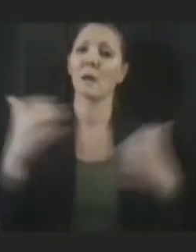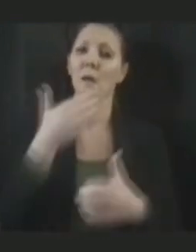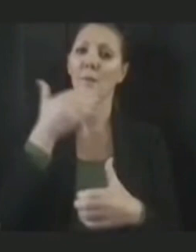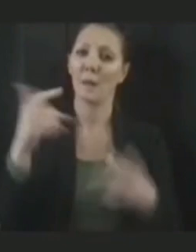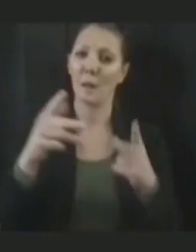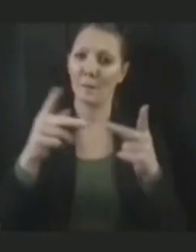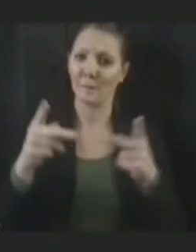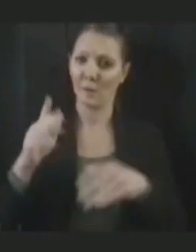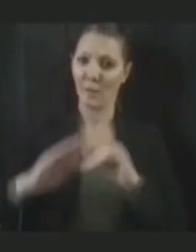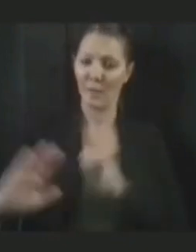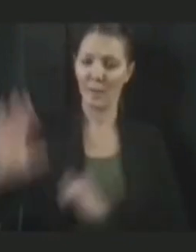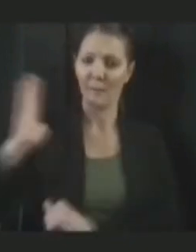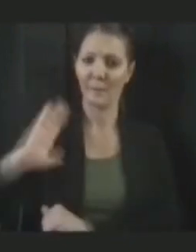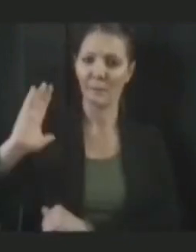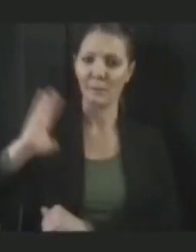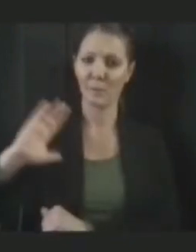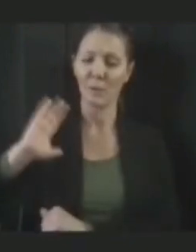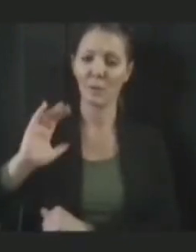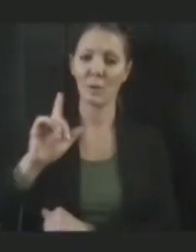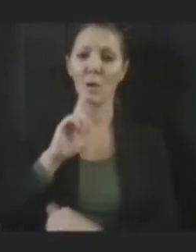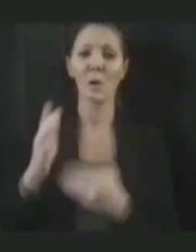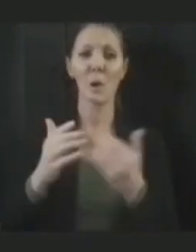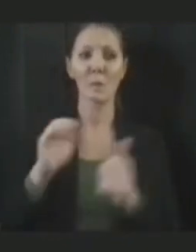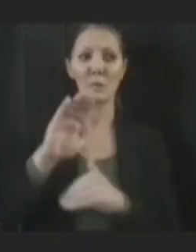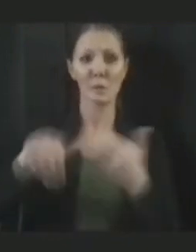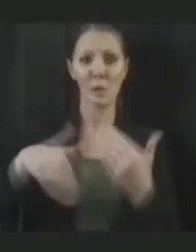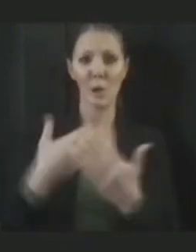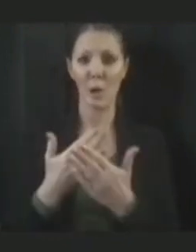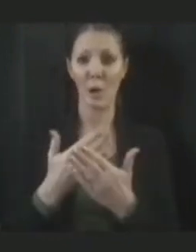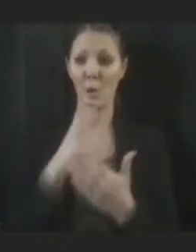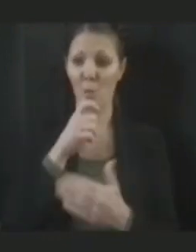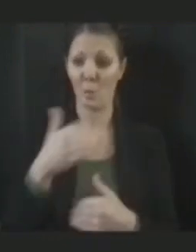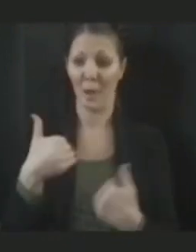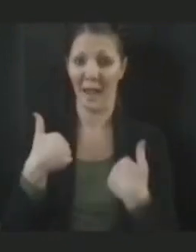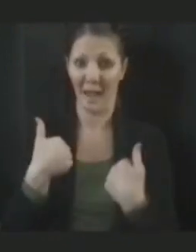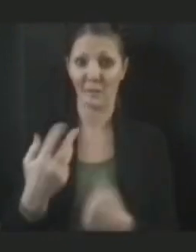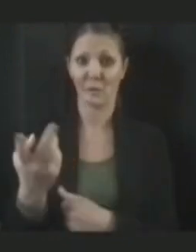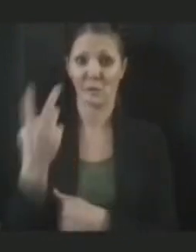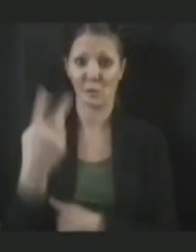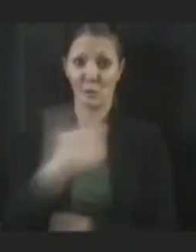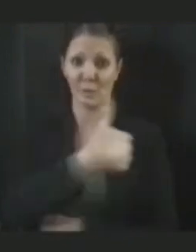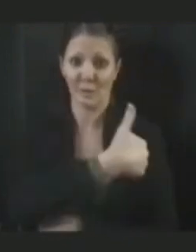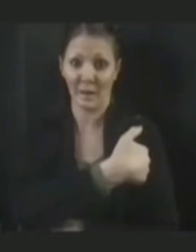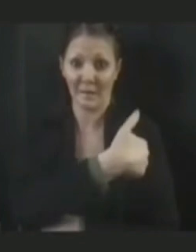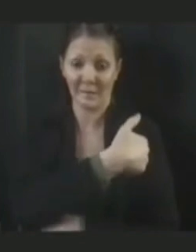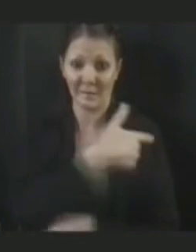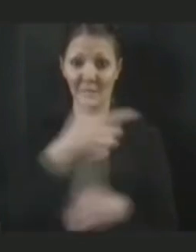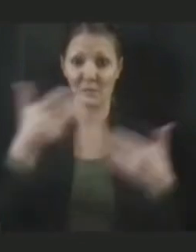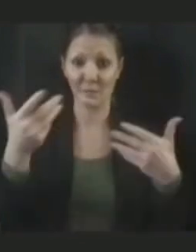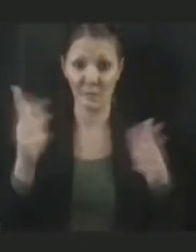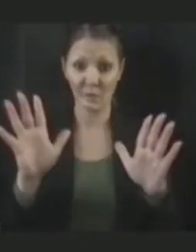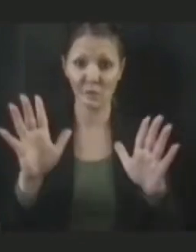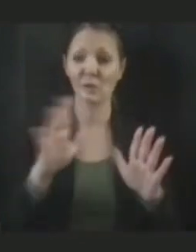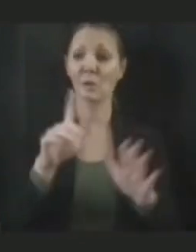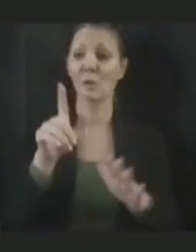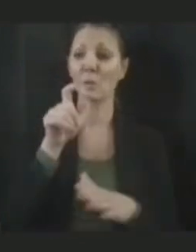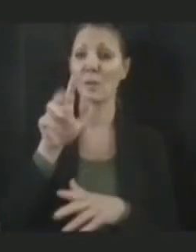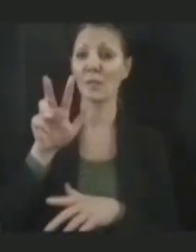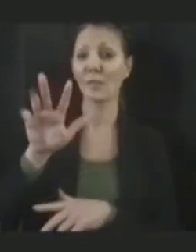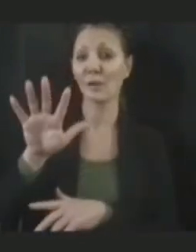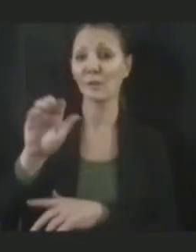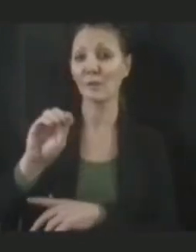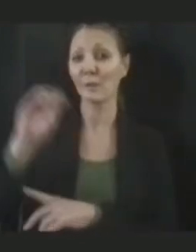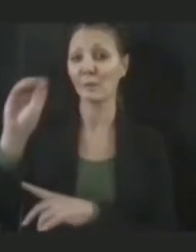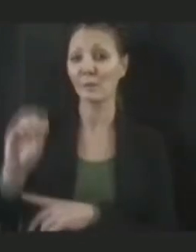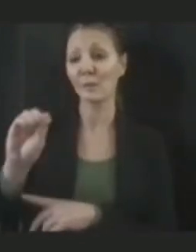Again, with almost all of our people with two doses of vaccine and about 35, 40% with a